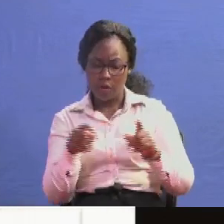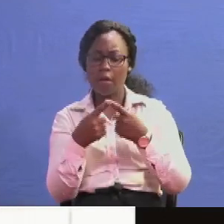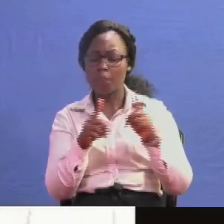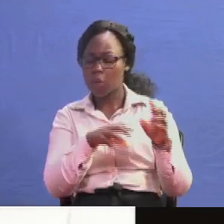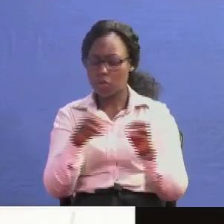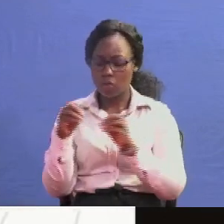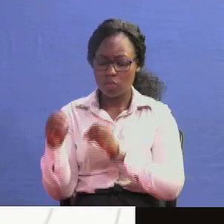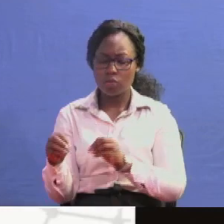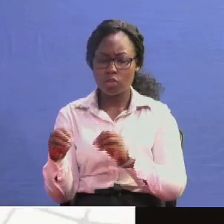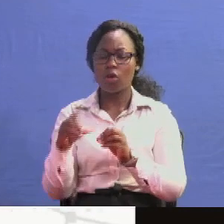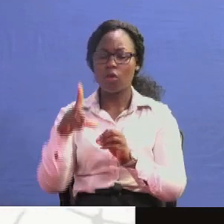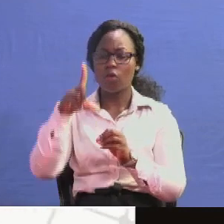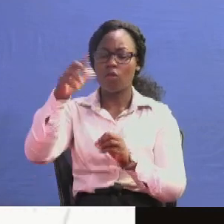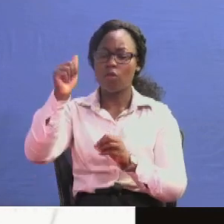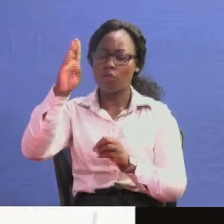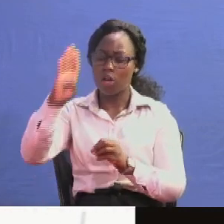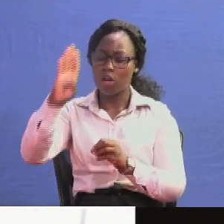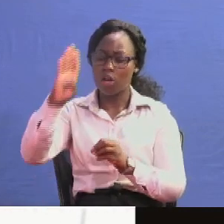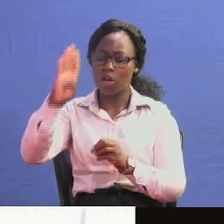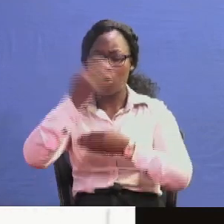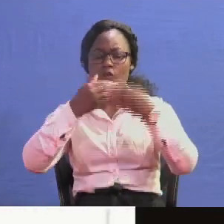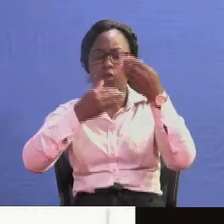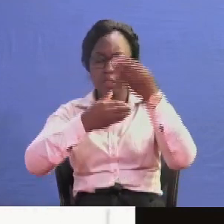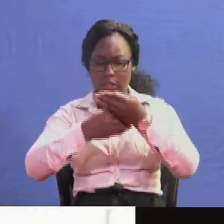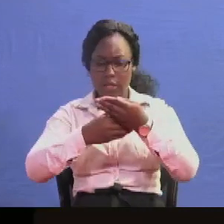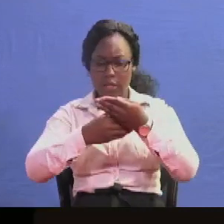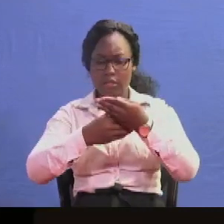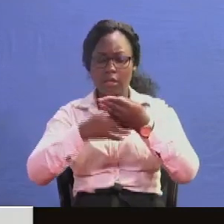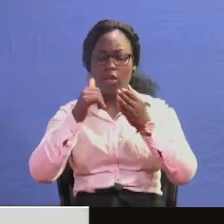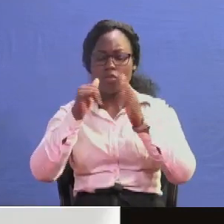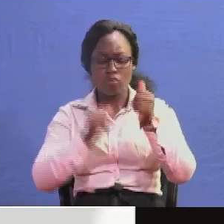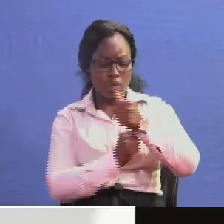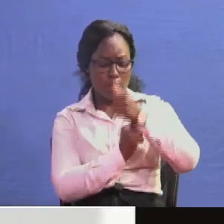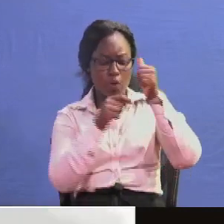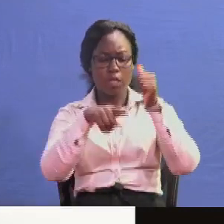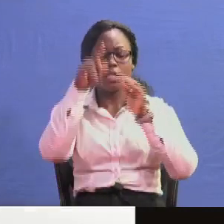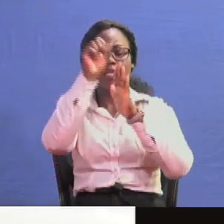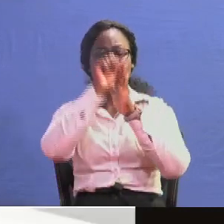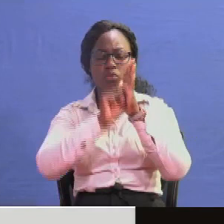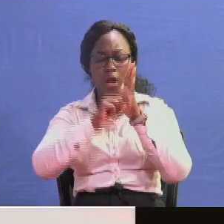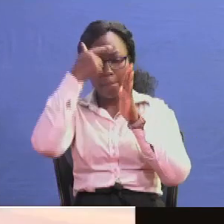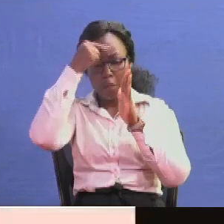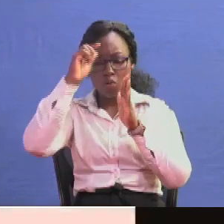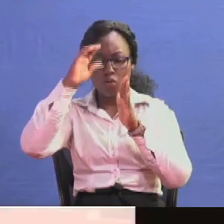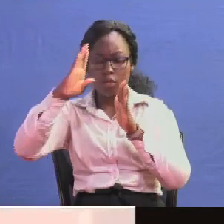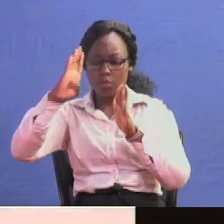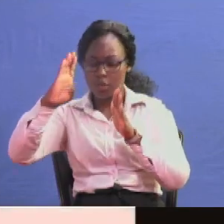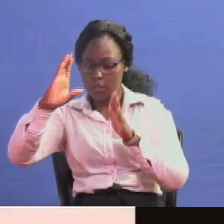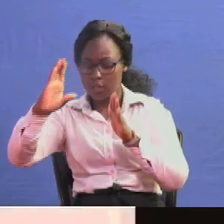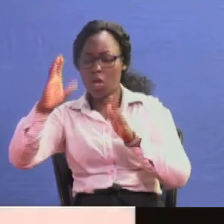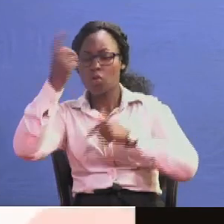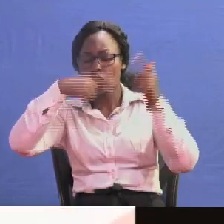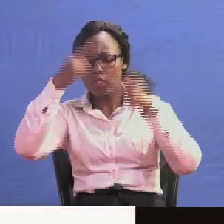putting up of laboratories or structures to infrastructure to support these practical subjects for cbc to succeed therefore